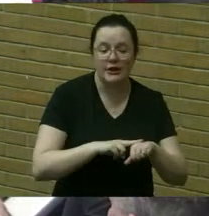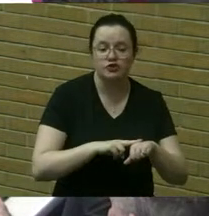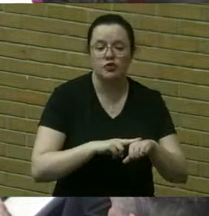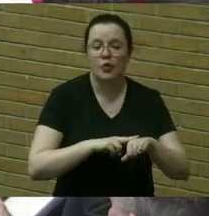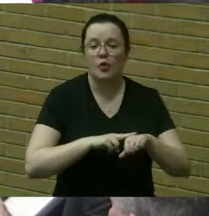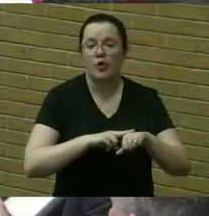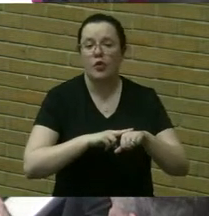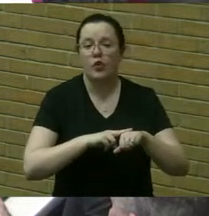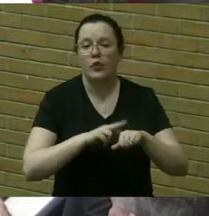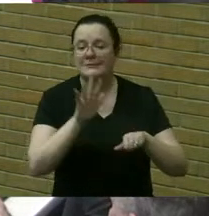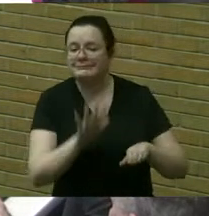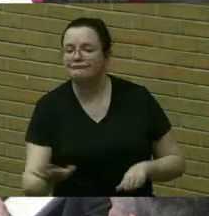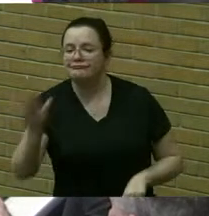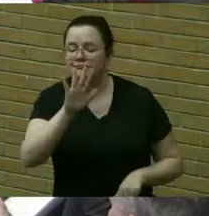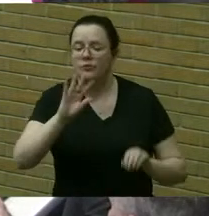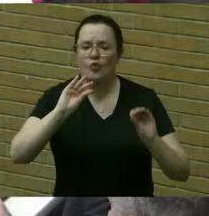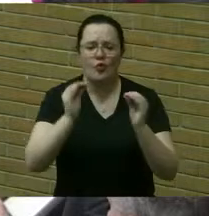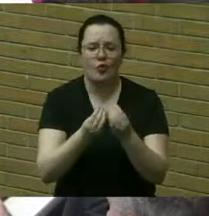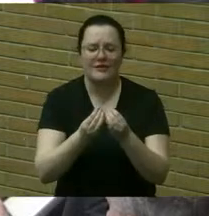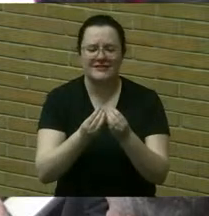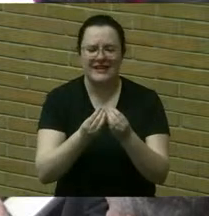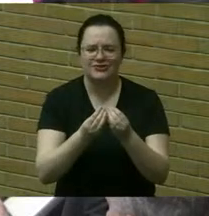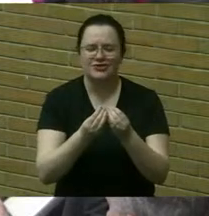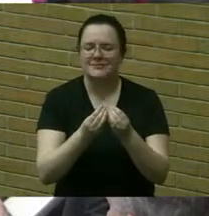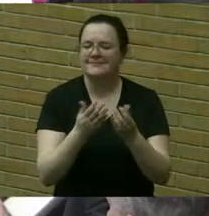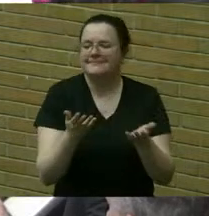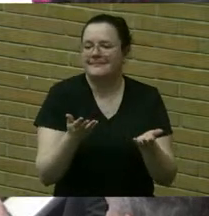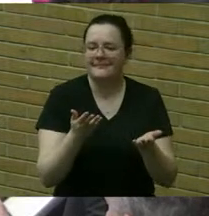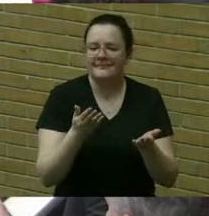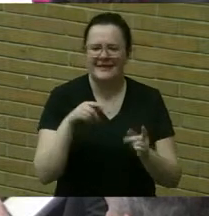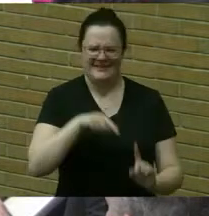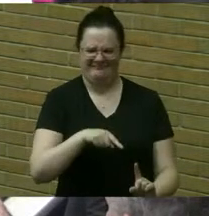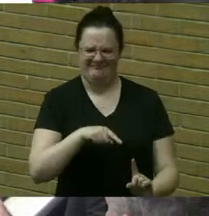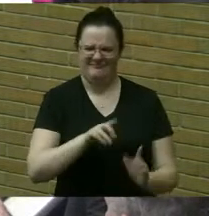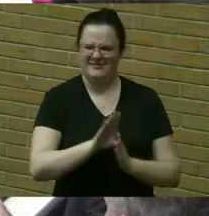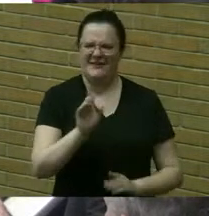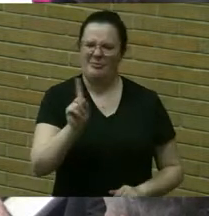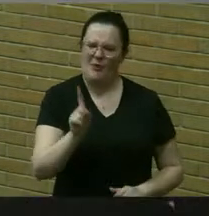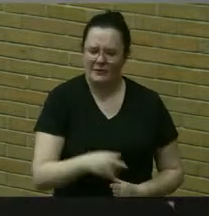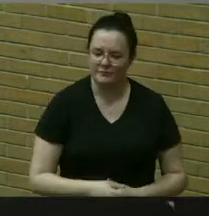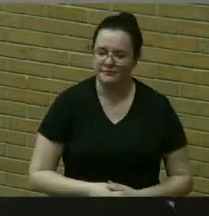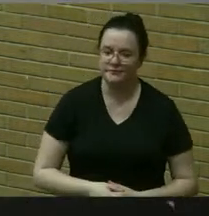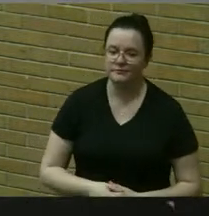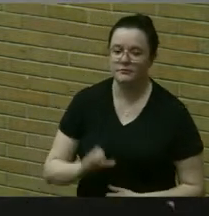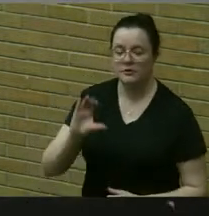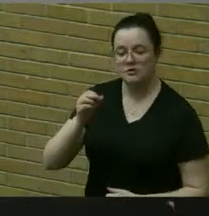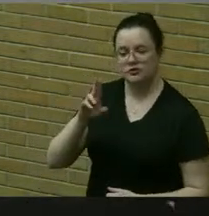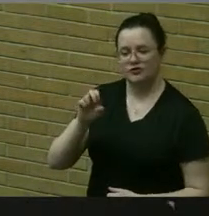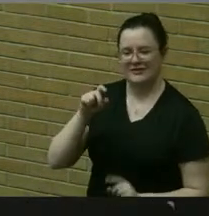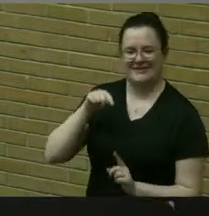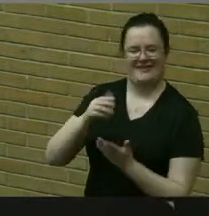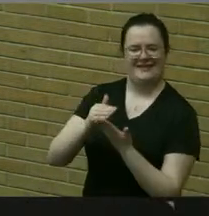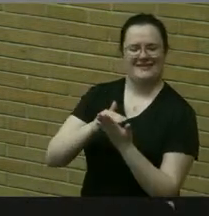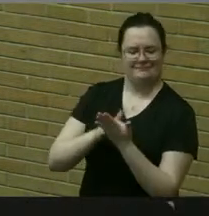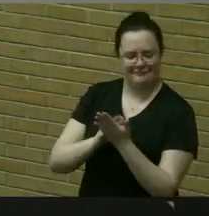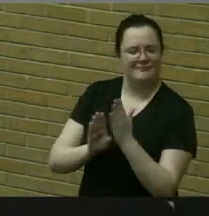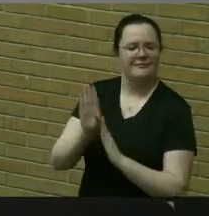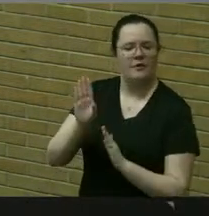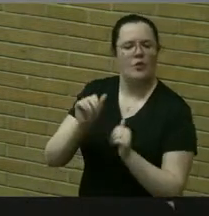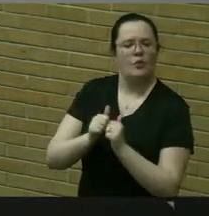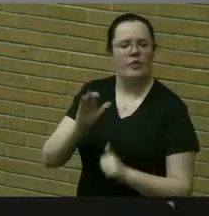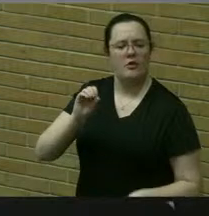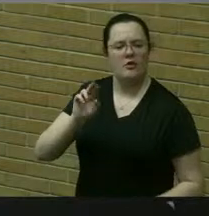where where does that this was developed in collaboration with the um cornell cooperative extension